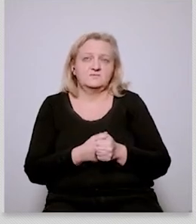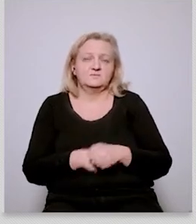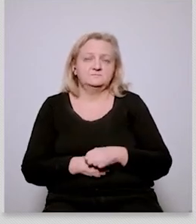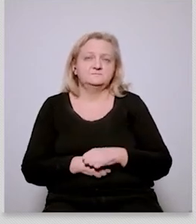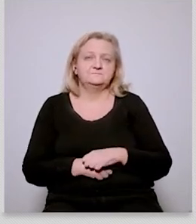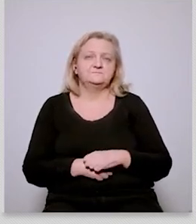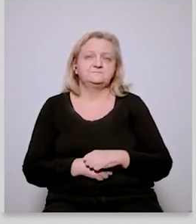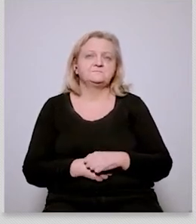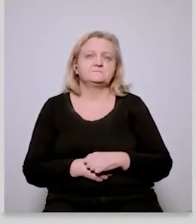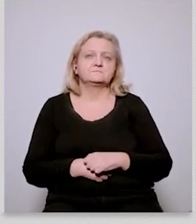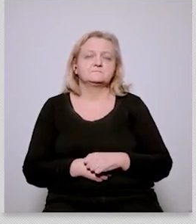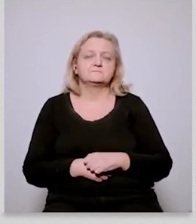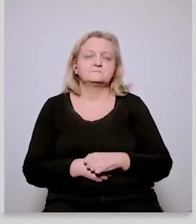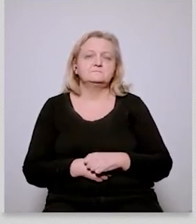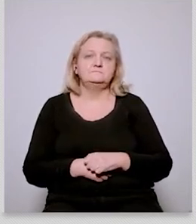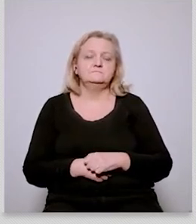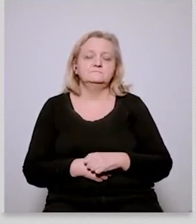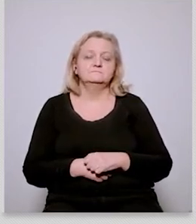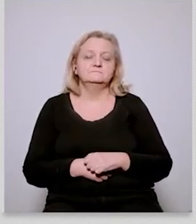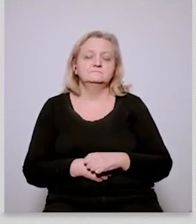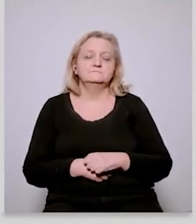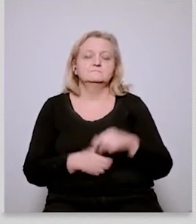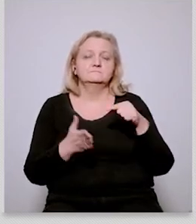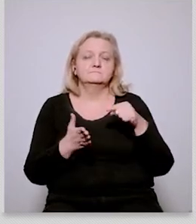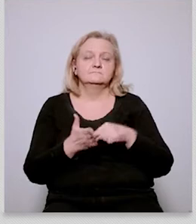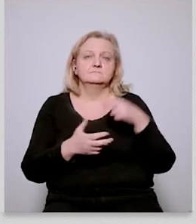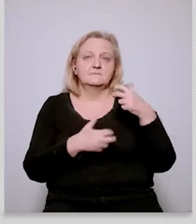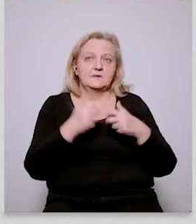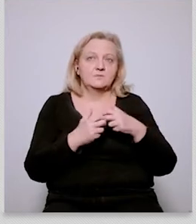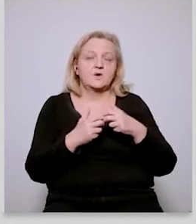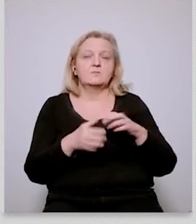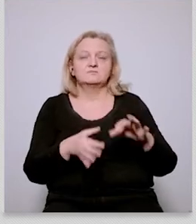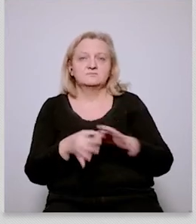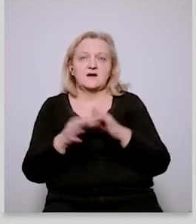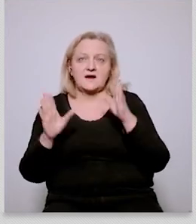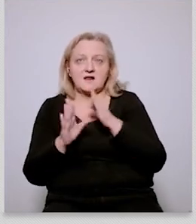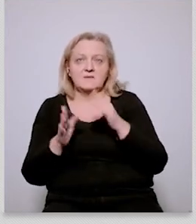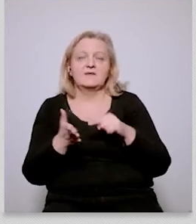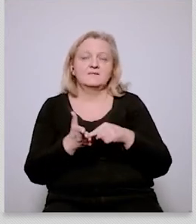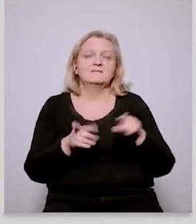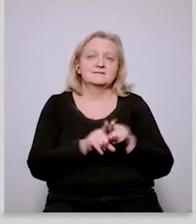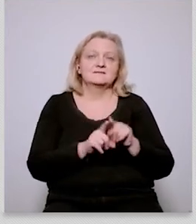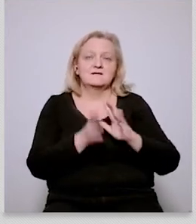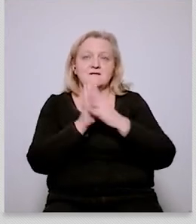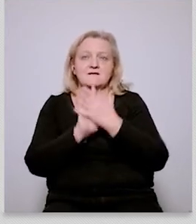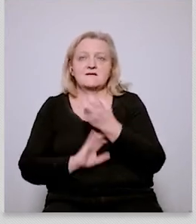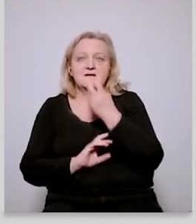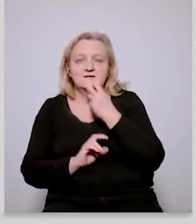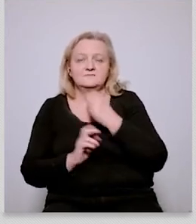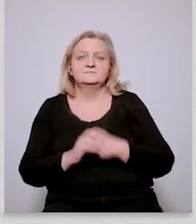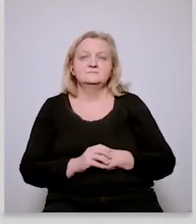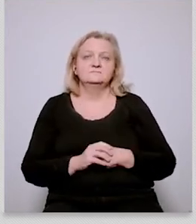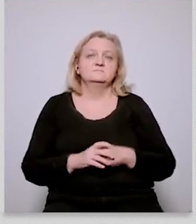climate issues and also the energy transition but all of course personalized in the european green deal agenda